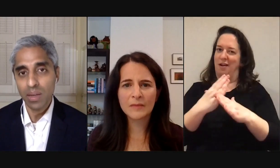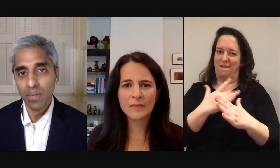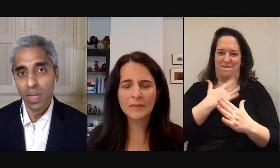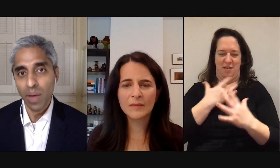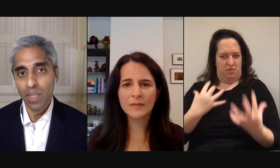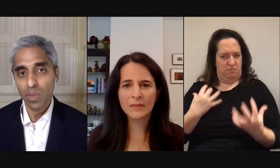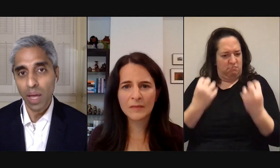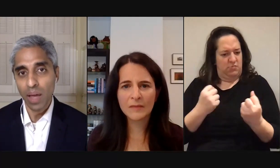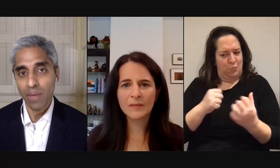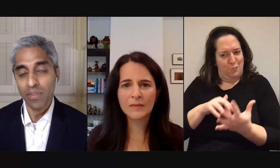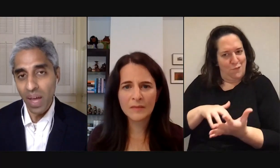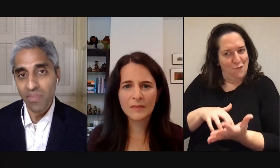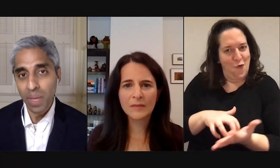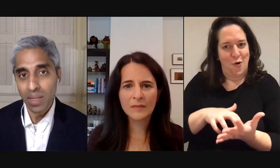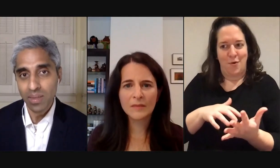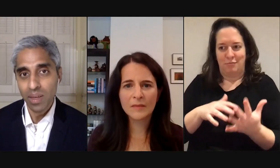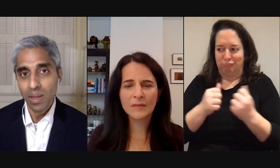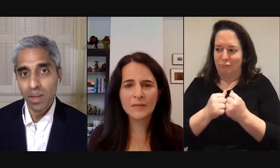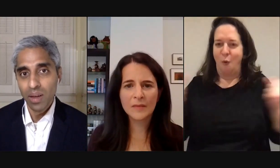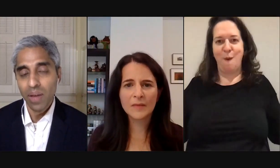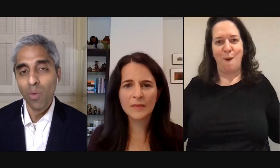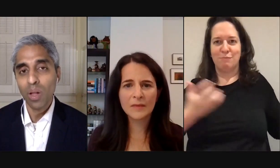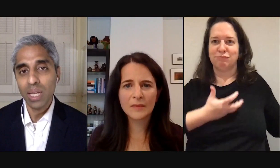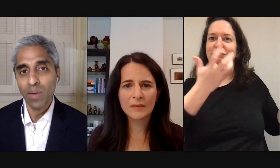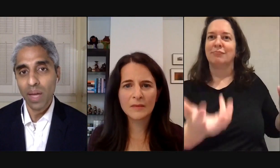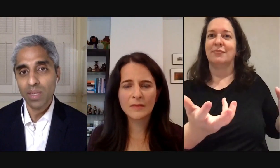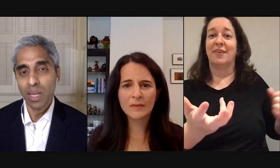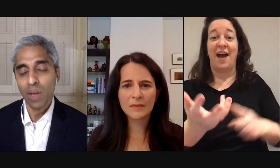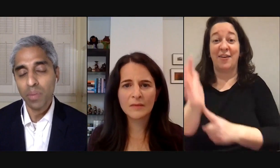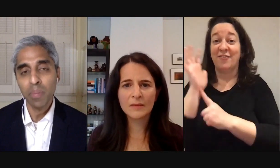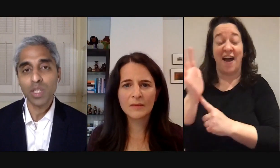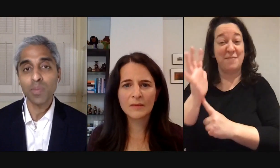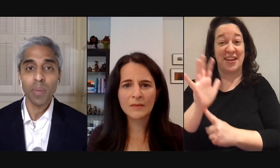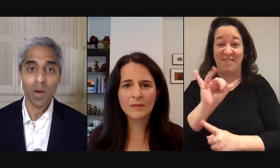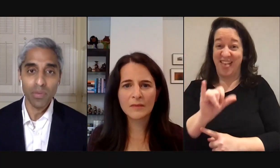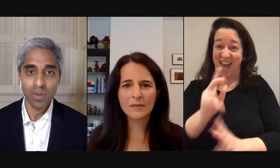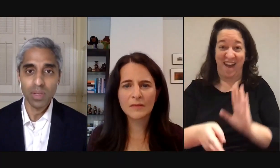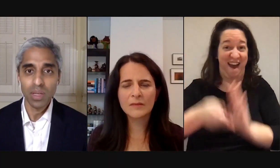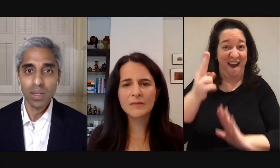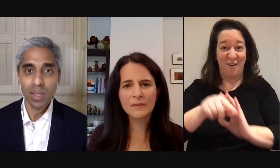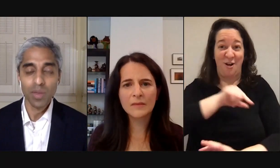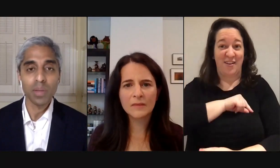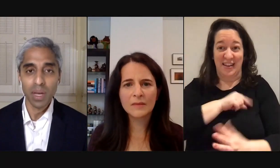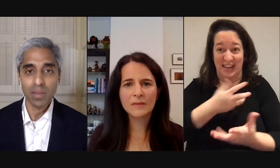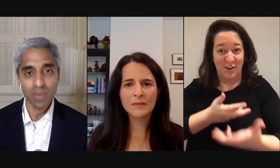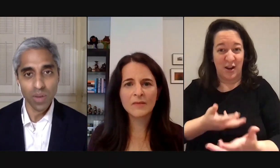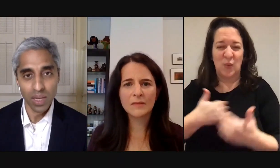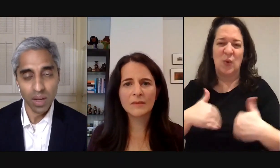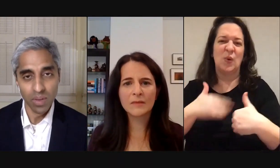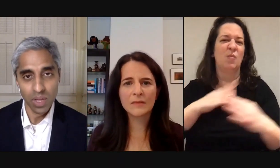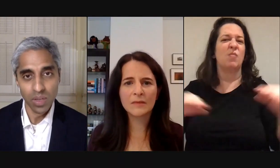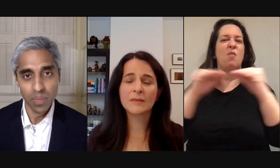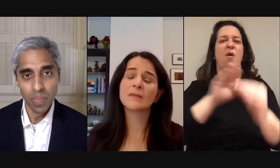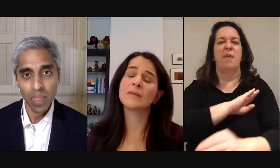quality of the interaction we have and five minutes of high quality interaction can often be much more powerful than 30 minutes of